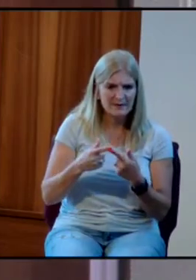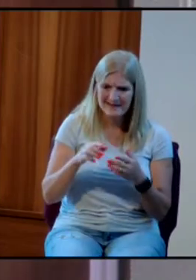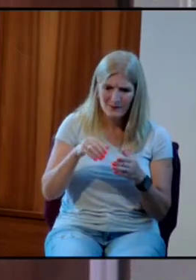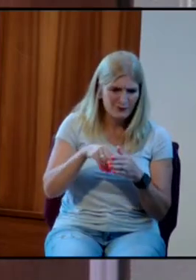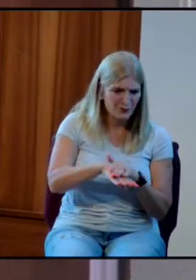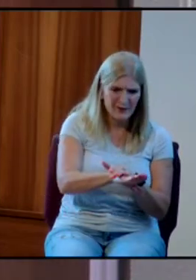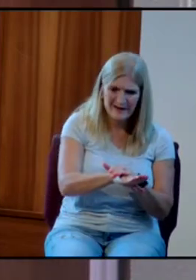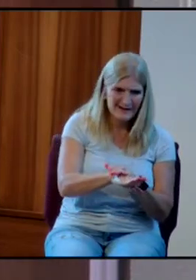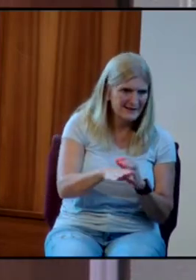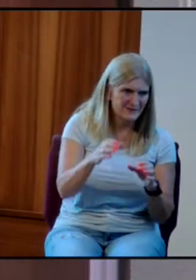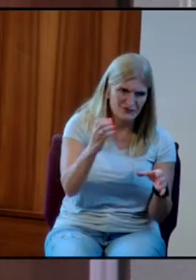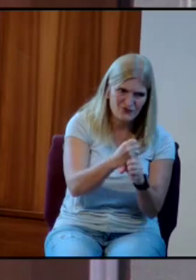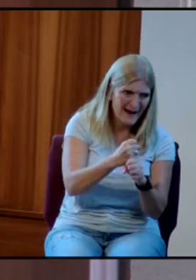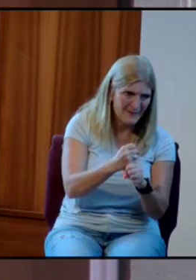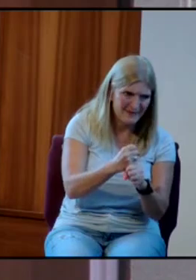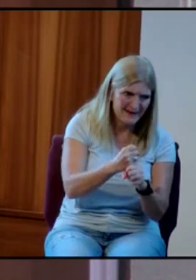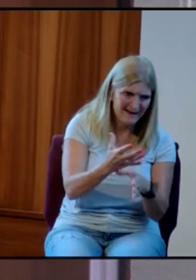it.